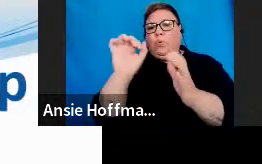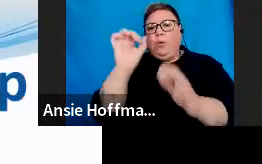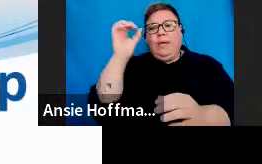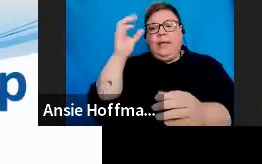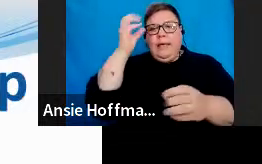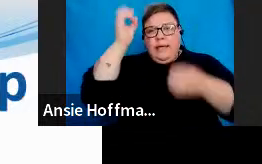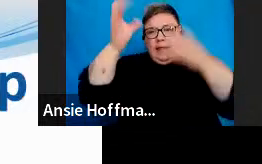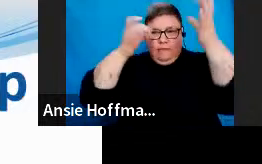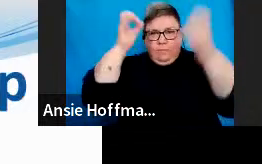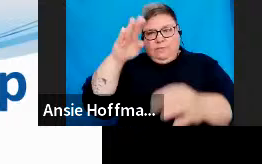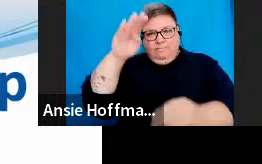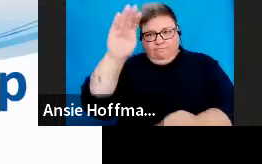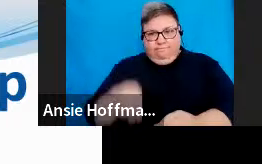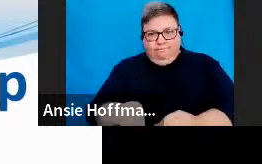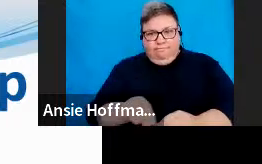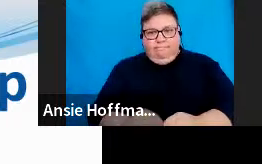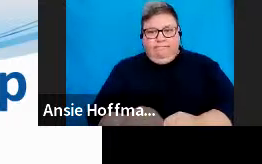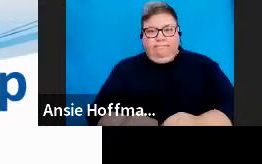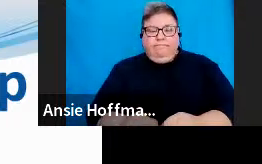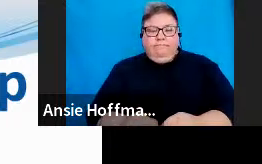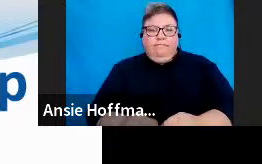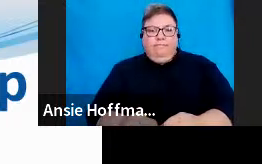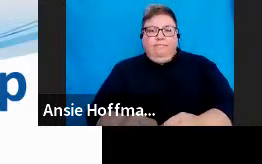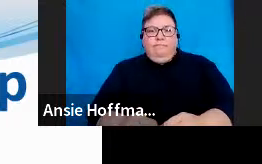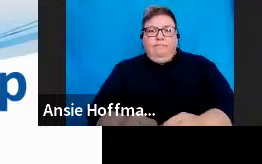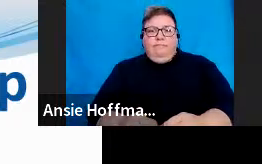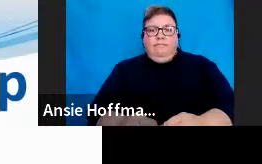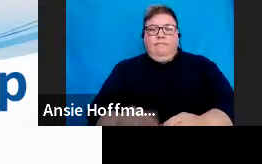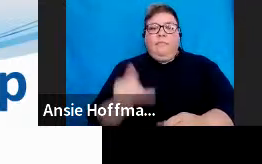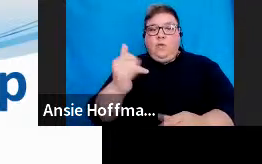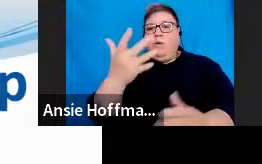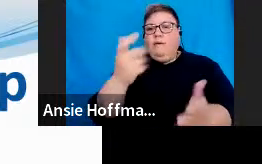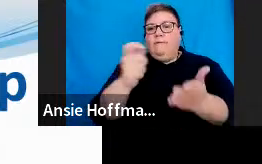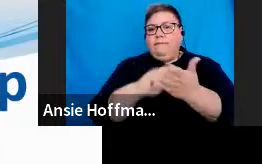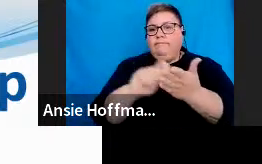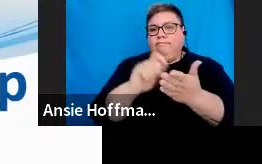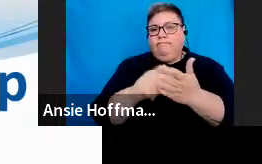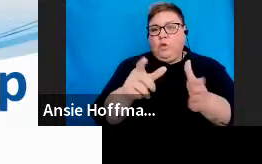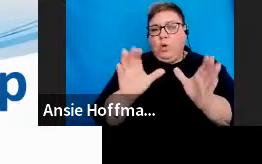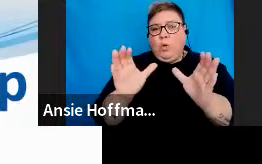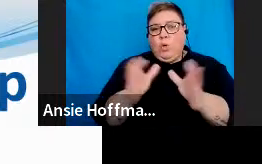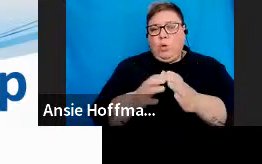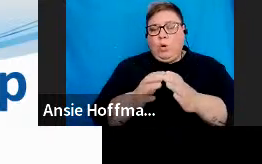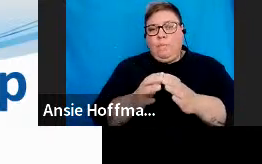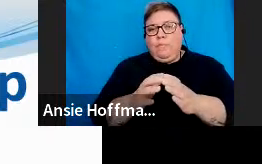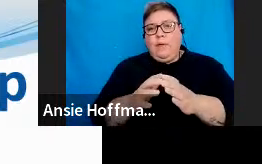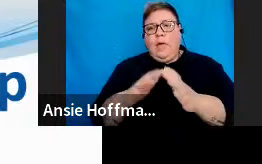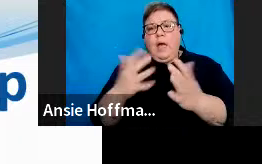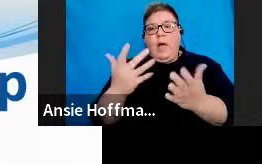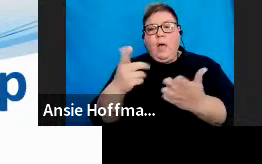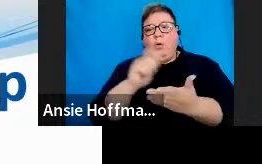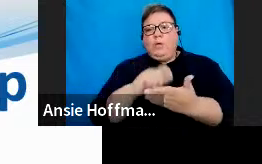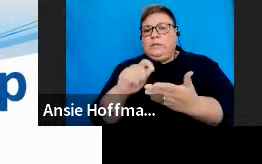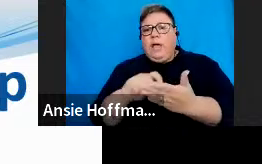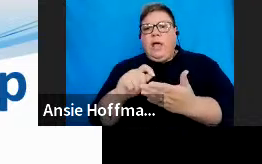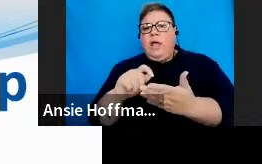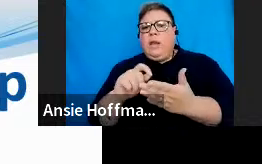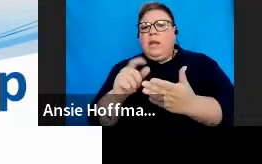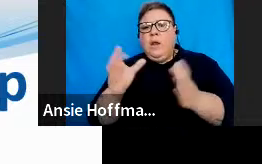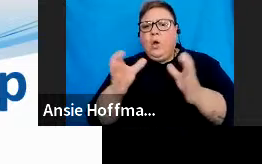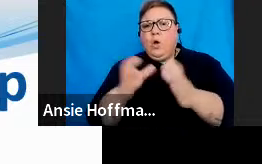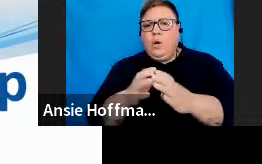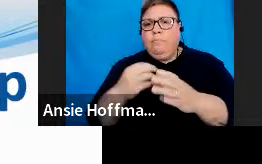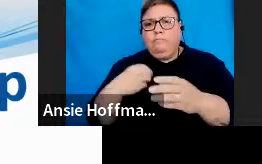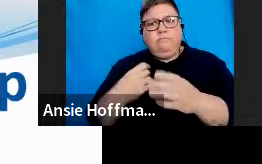So, let's look at now you've created that group. How do you go about assigning taxpayers to that group that you have created?